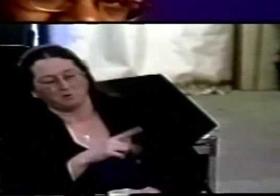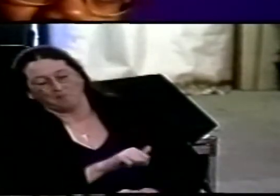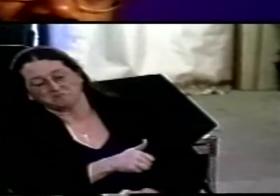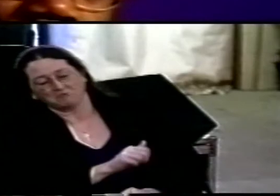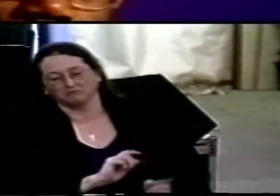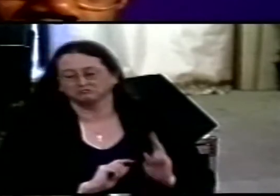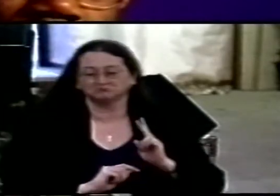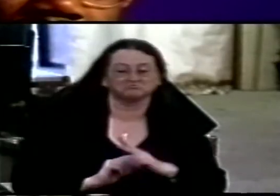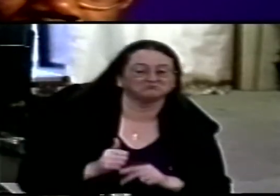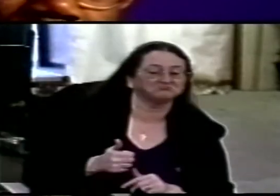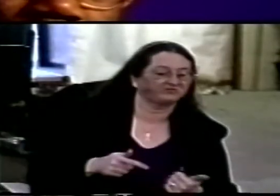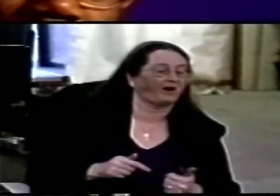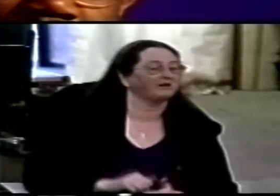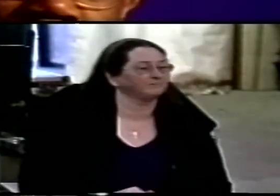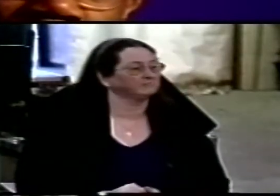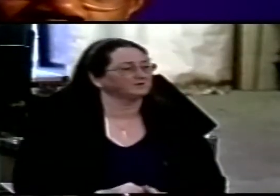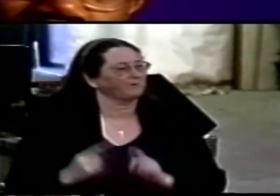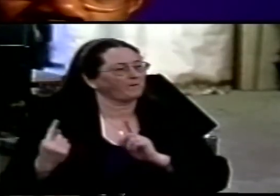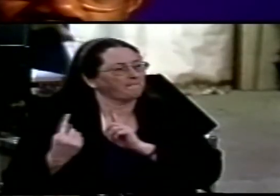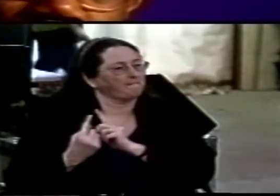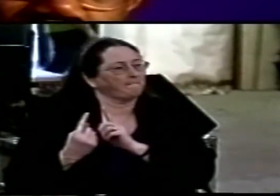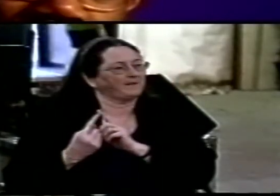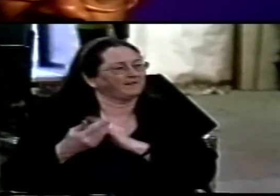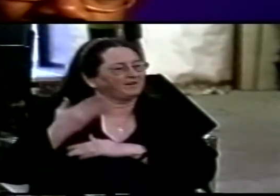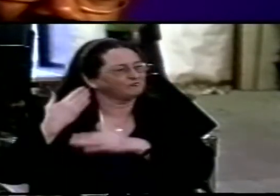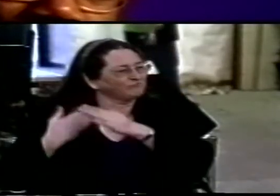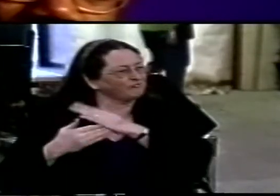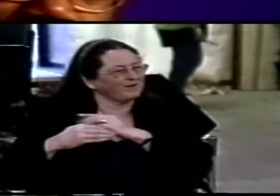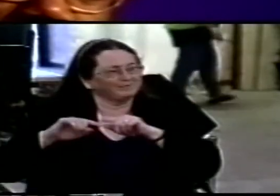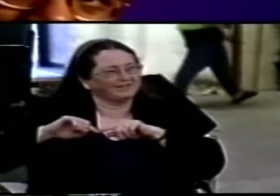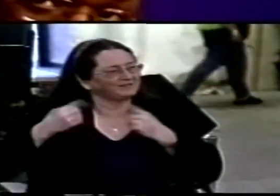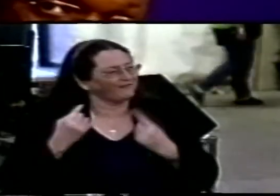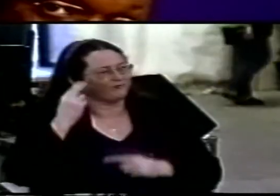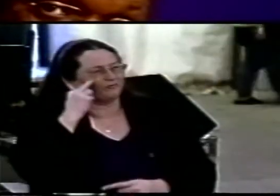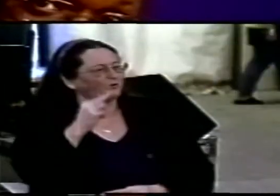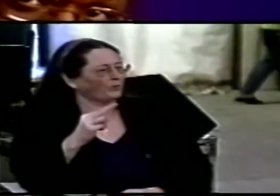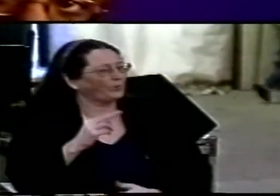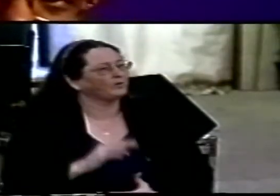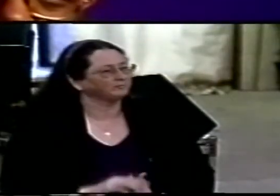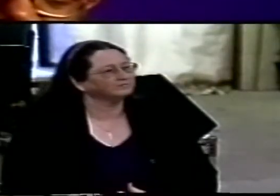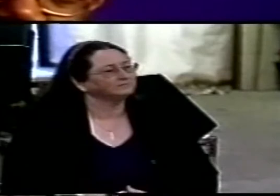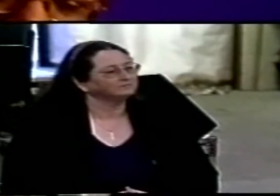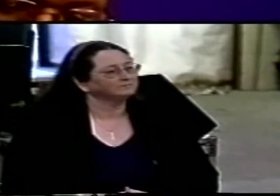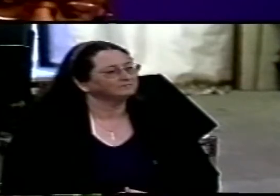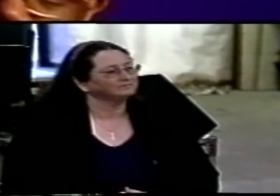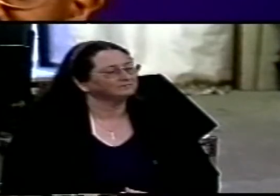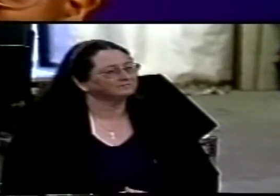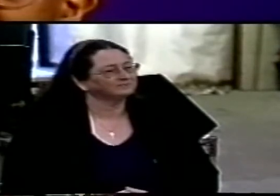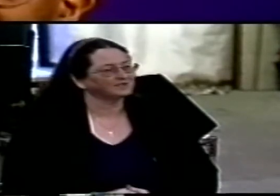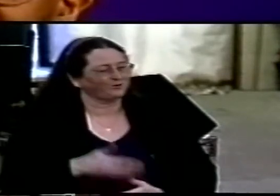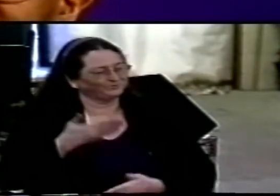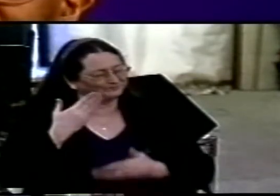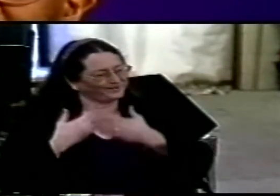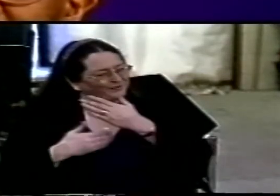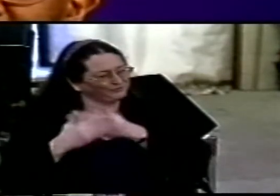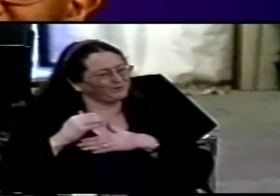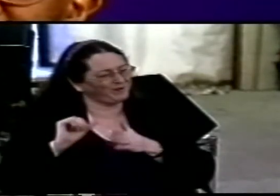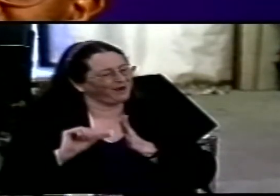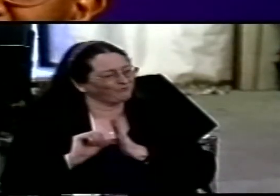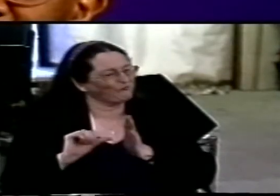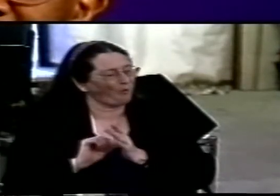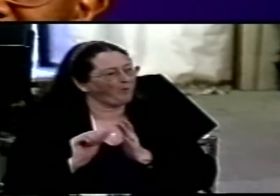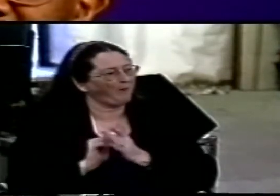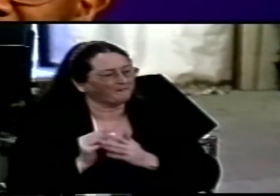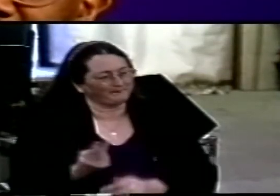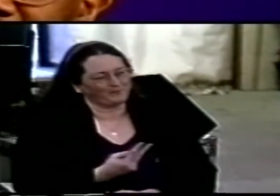because we had one reading of history and they had a slightly different reading of history and histrionics kind of got in the way of